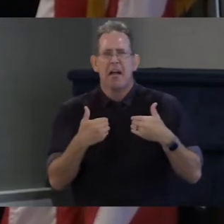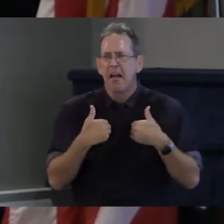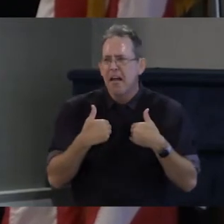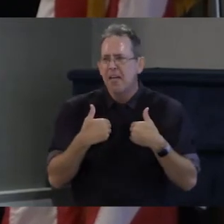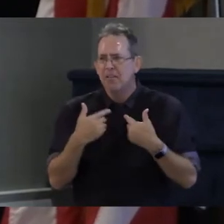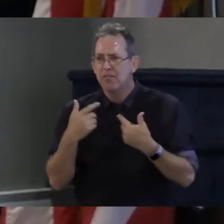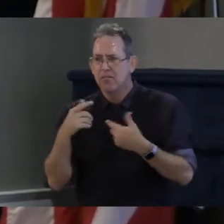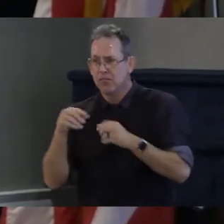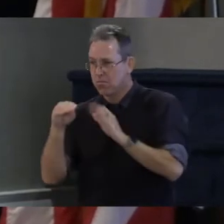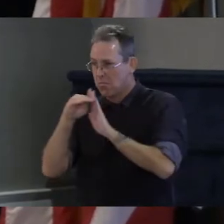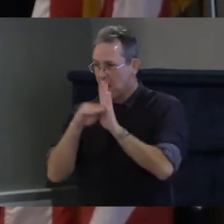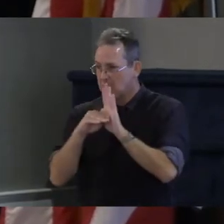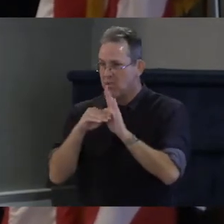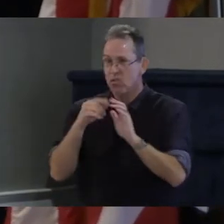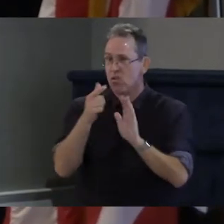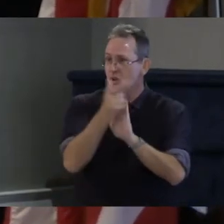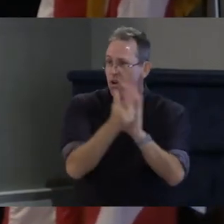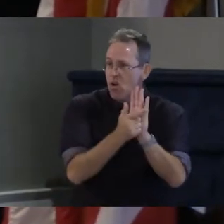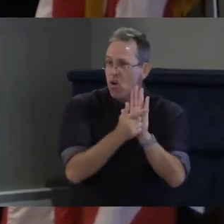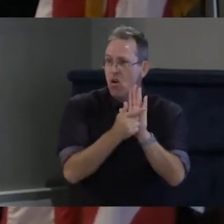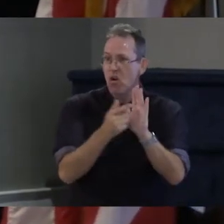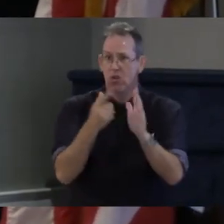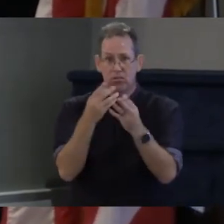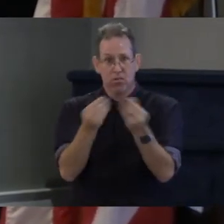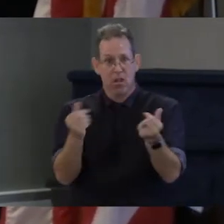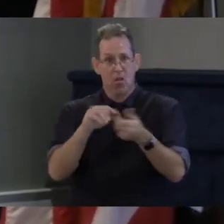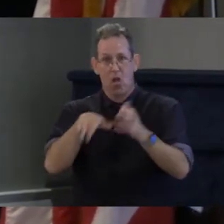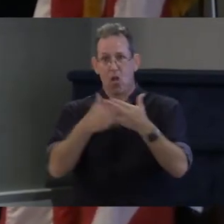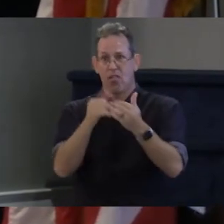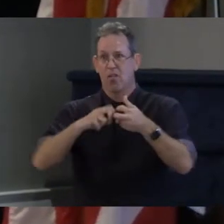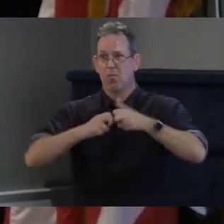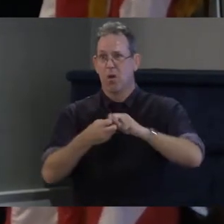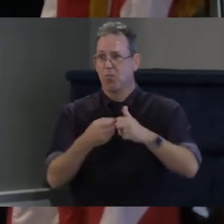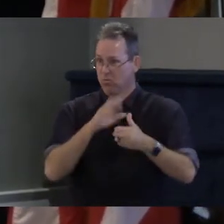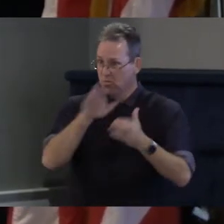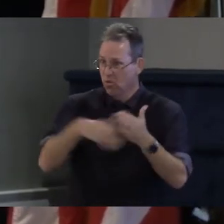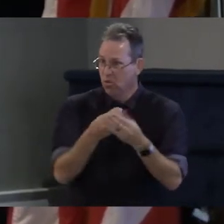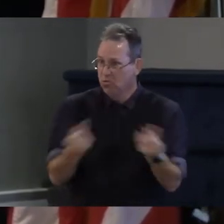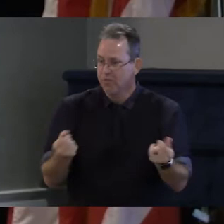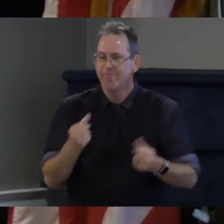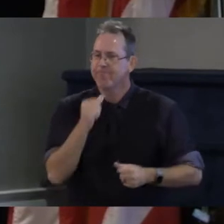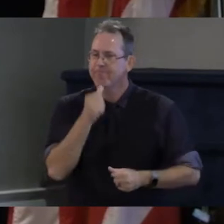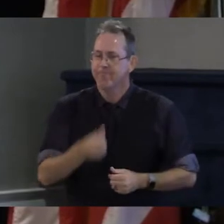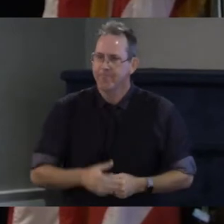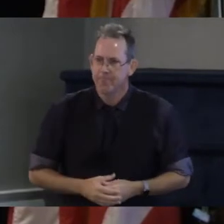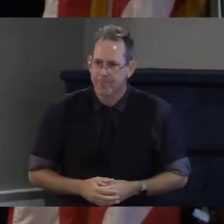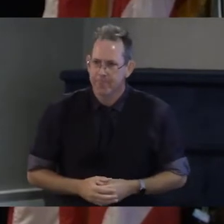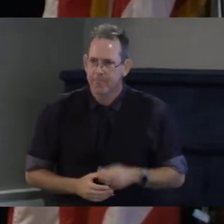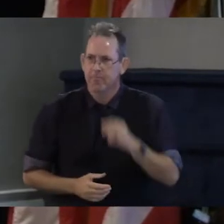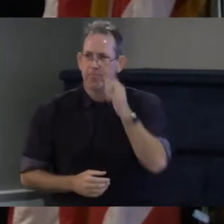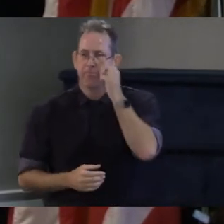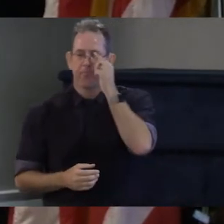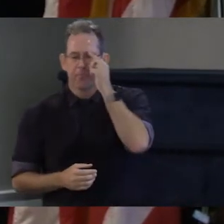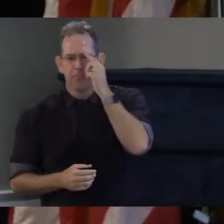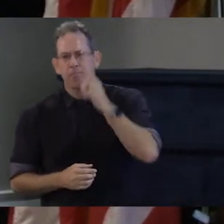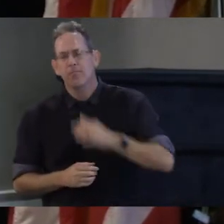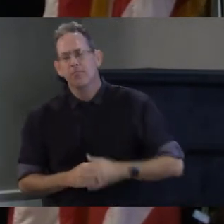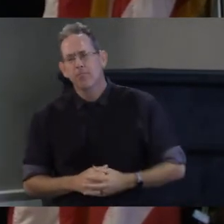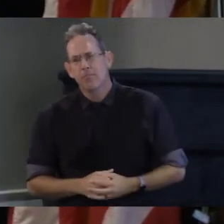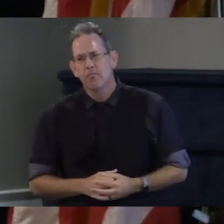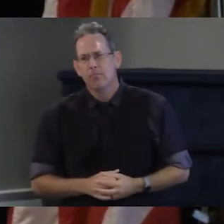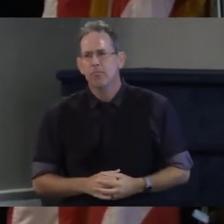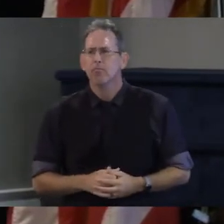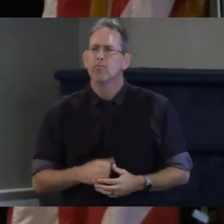solve all of our problems and correct all of the issues we have that that is just the reality we can set up